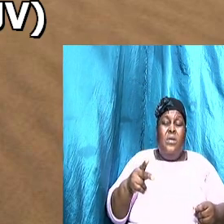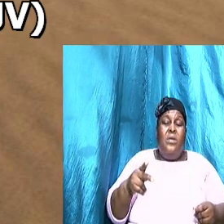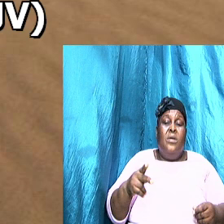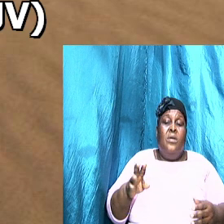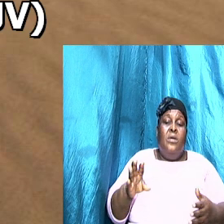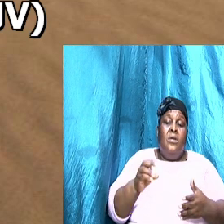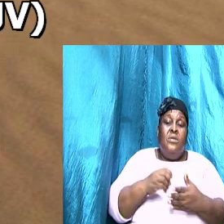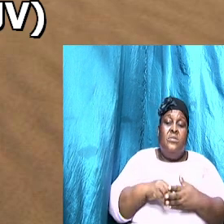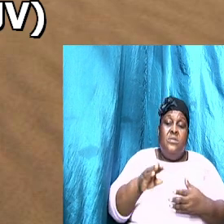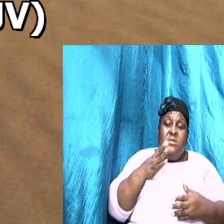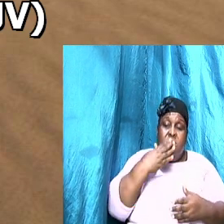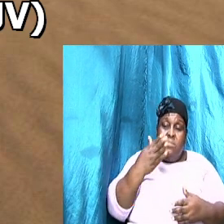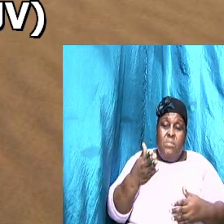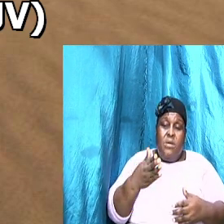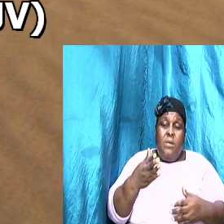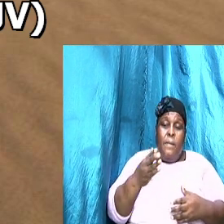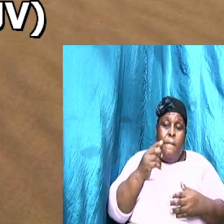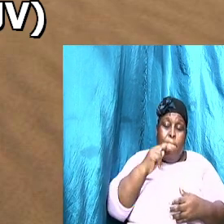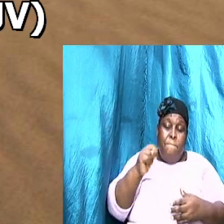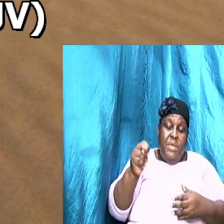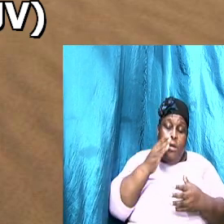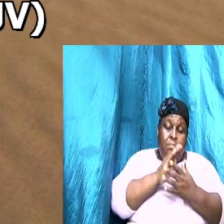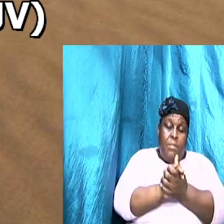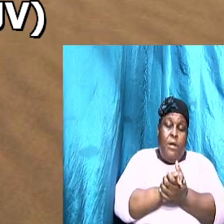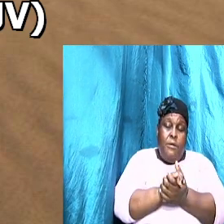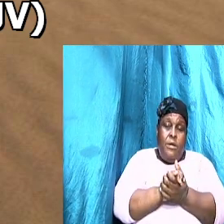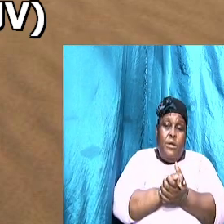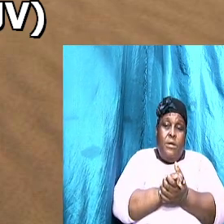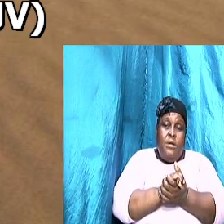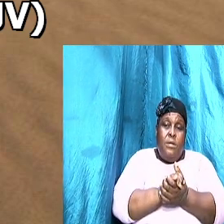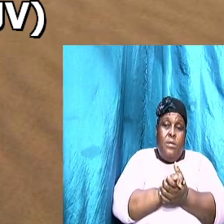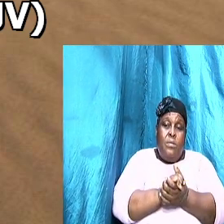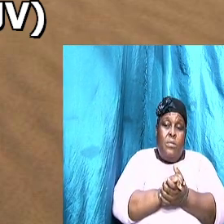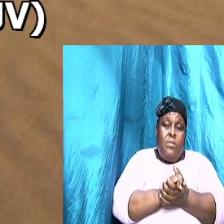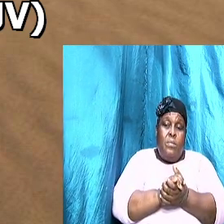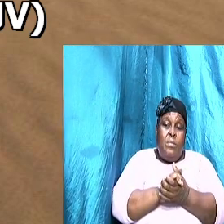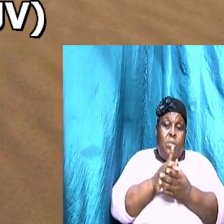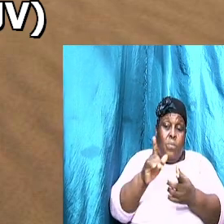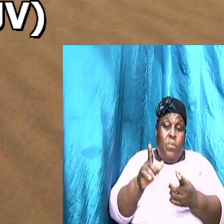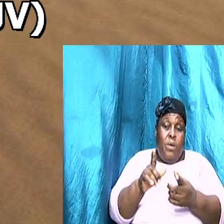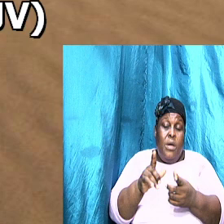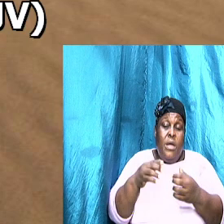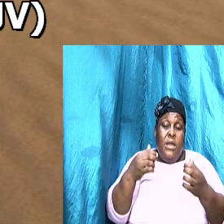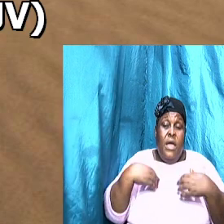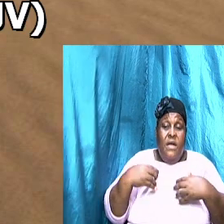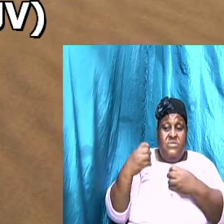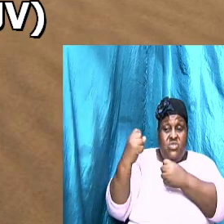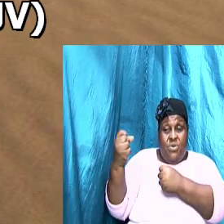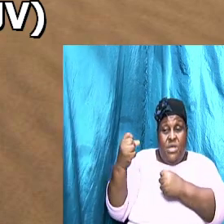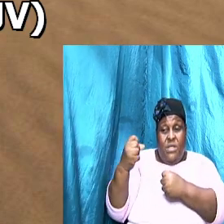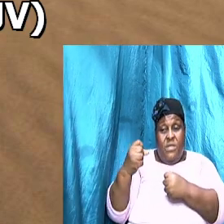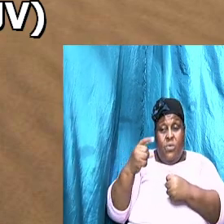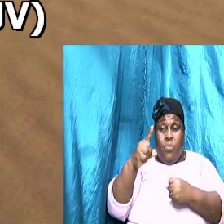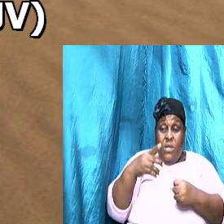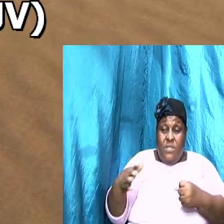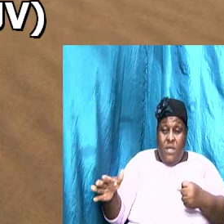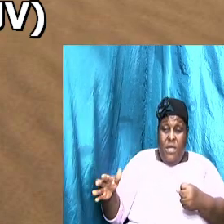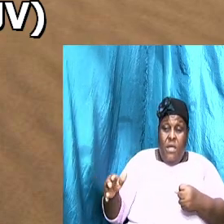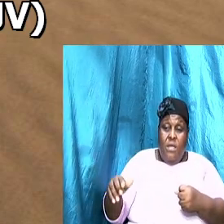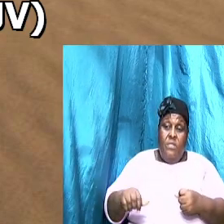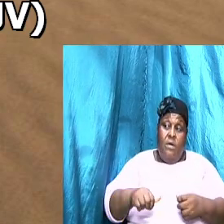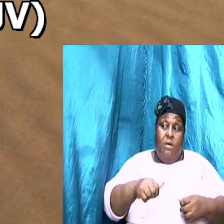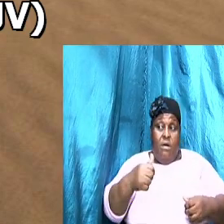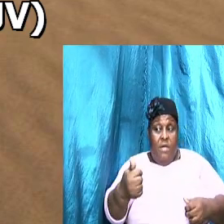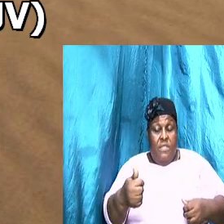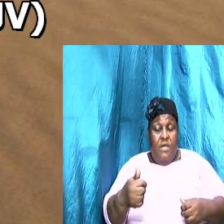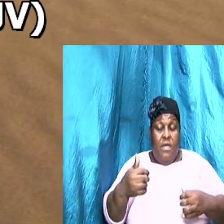of being married and so one might have a strength in one thing the other has a strength in the other thing